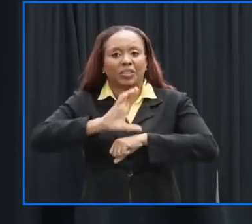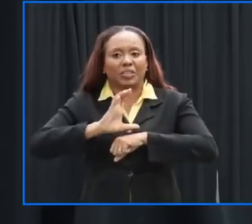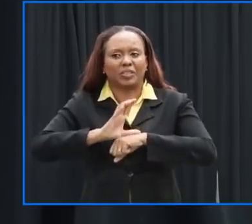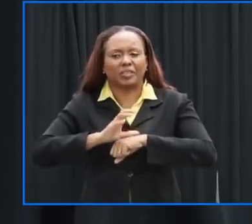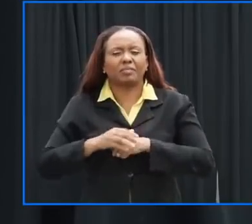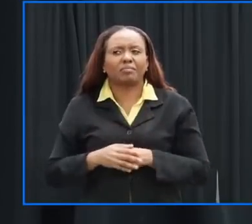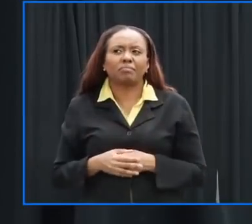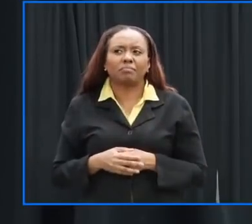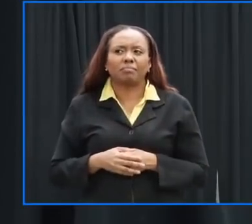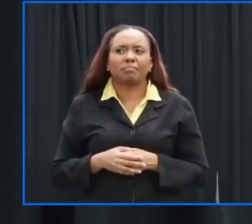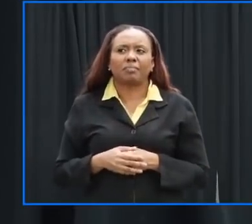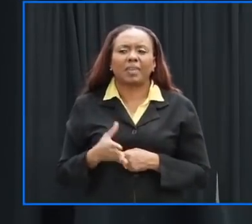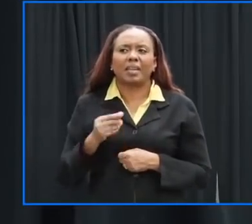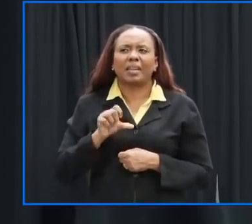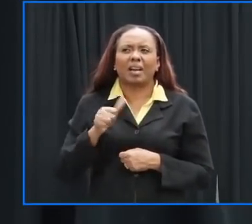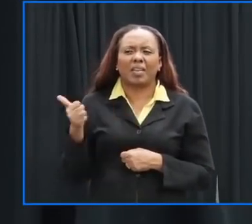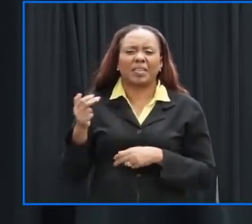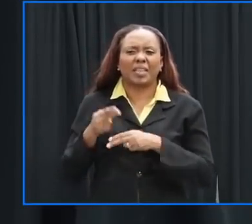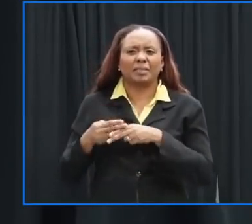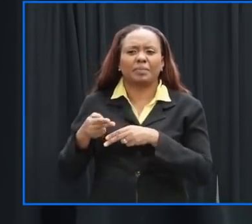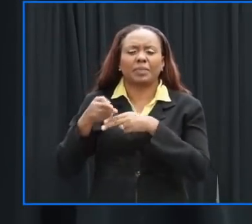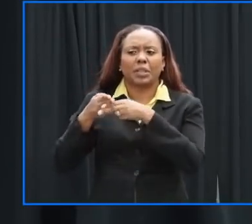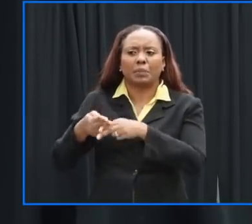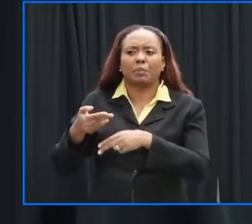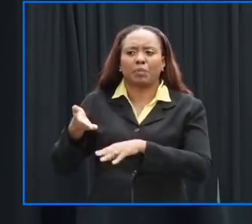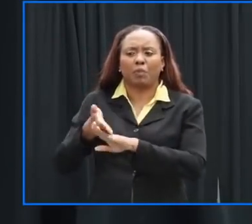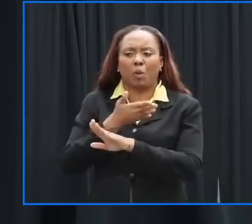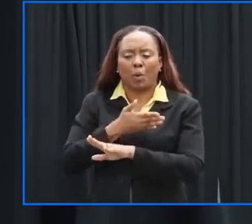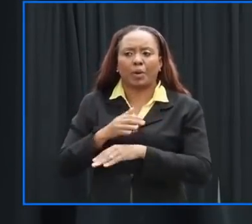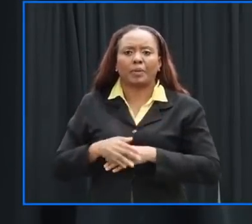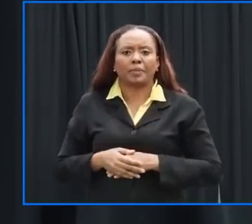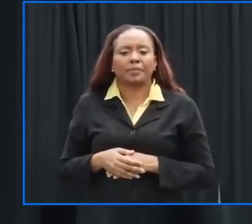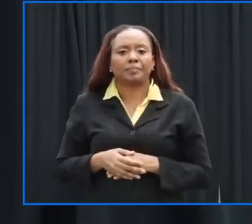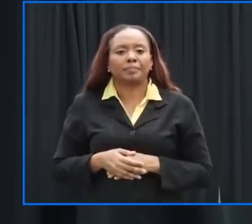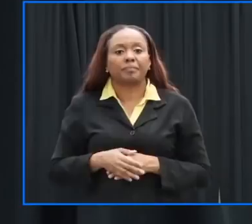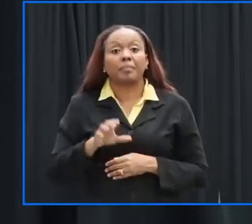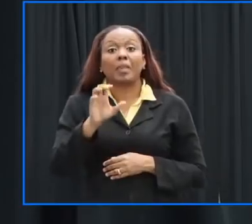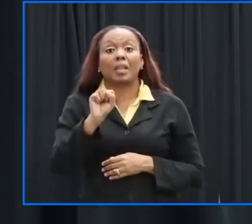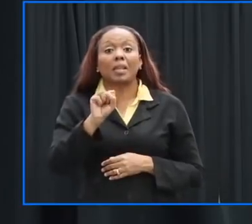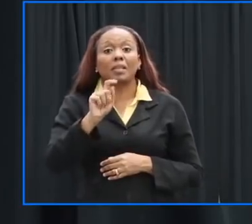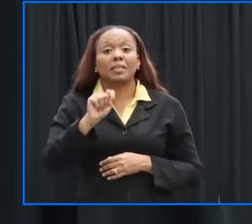right those are the other ones would have been called and then in saint philip the